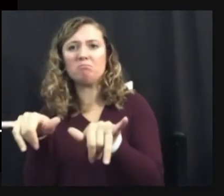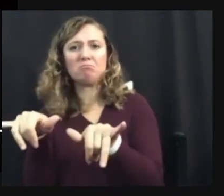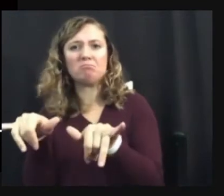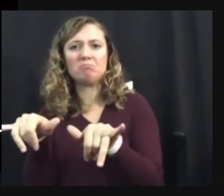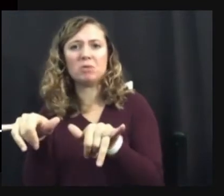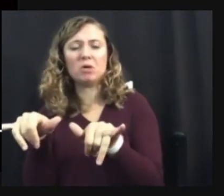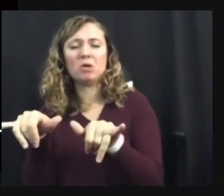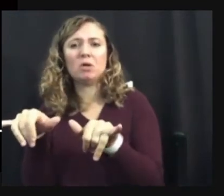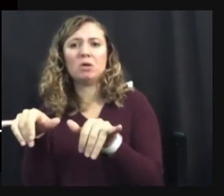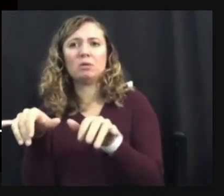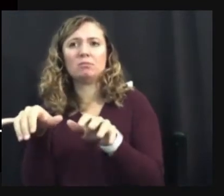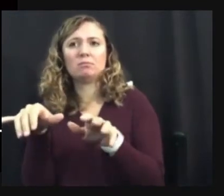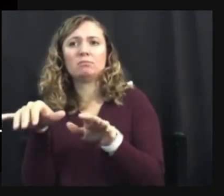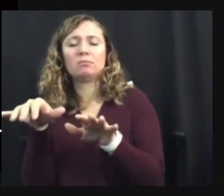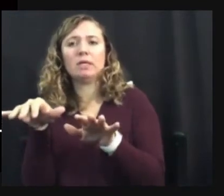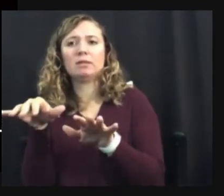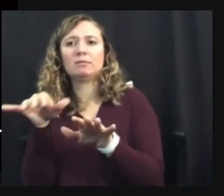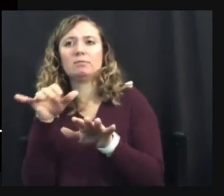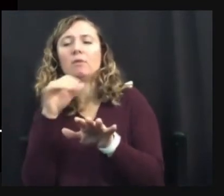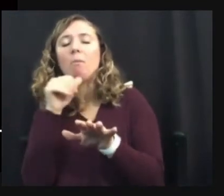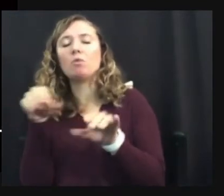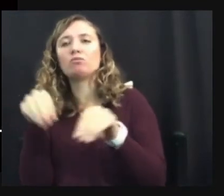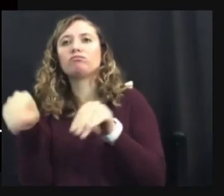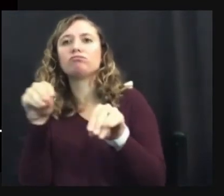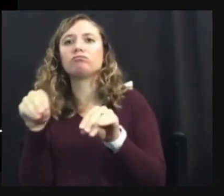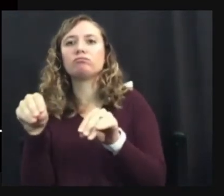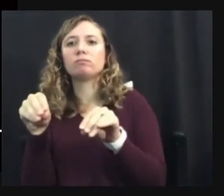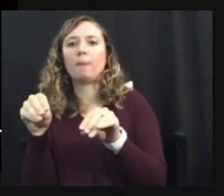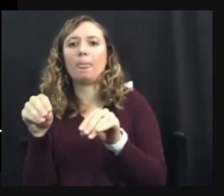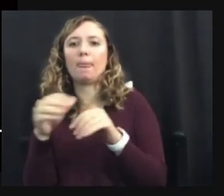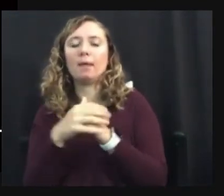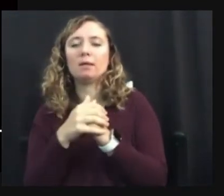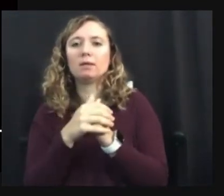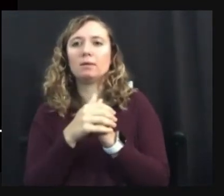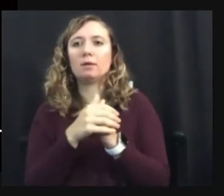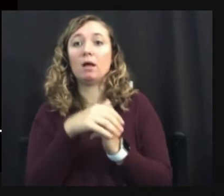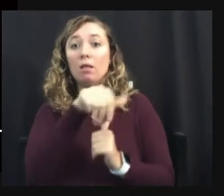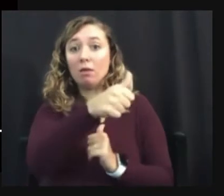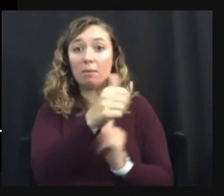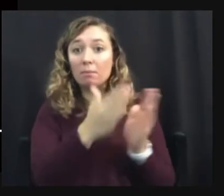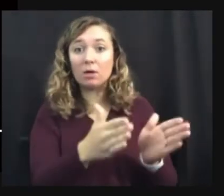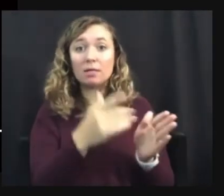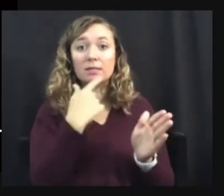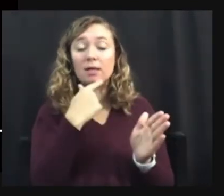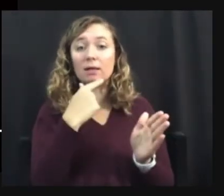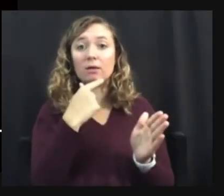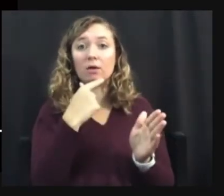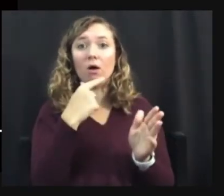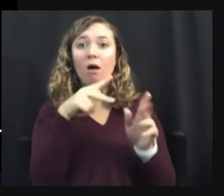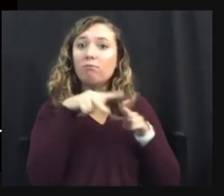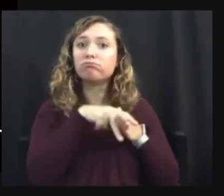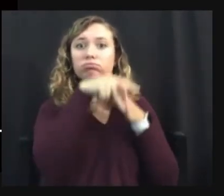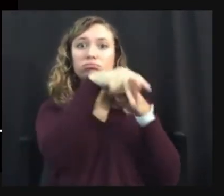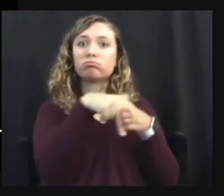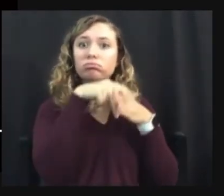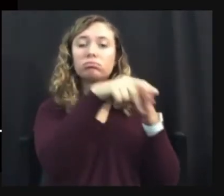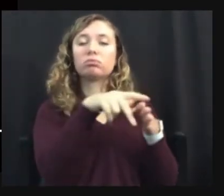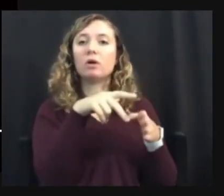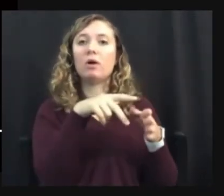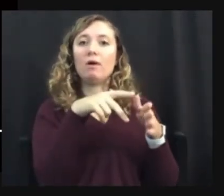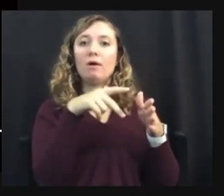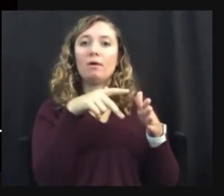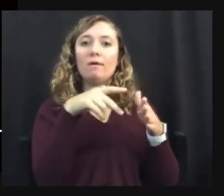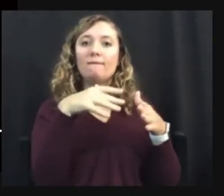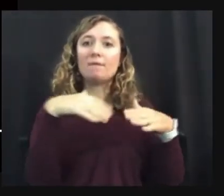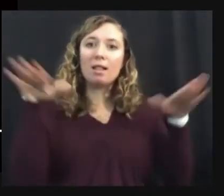was, it's running, main, flying, sunny day, a sense of freedom. Another person says, moving with